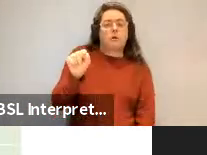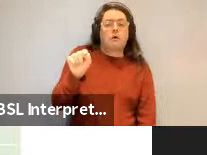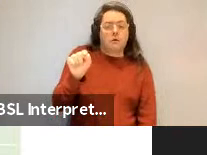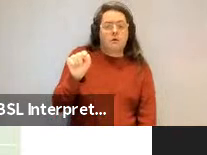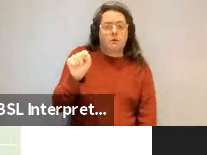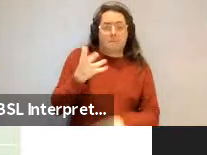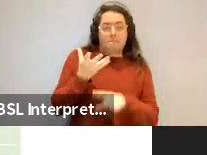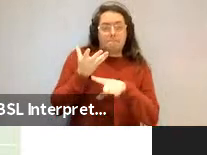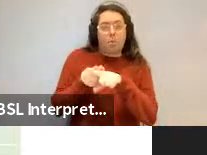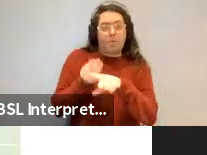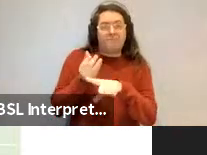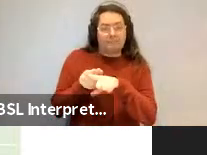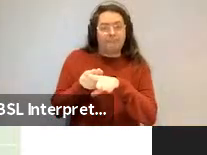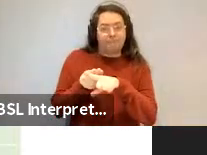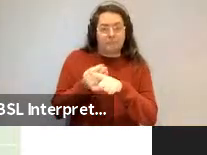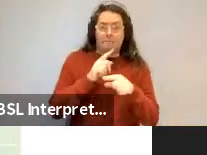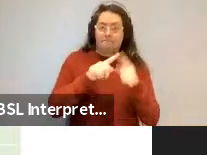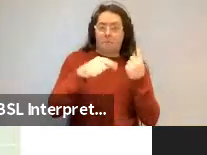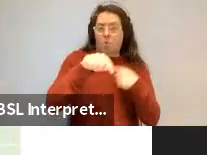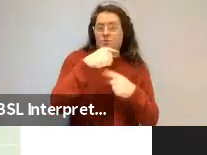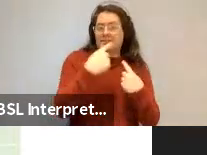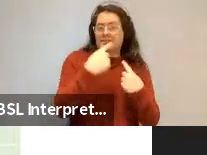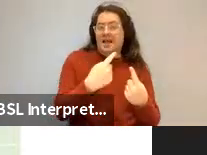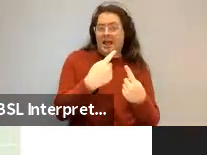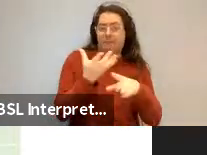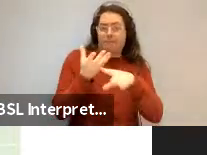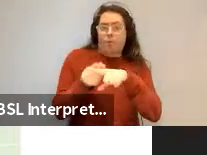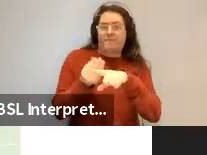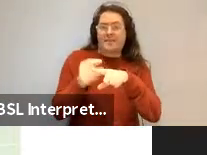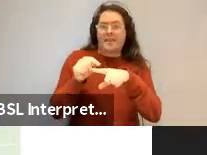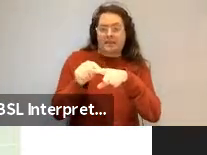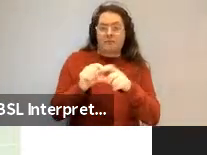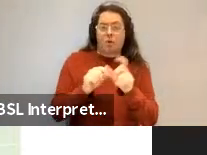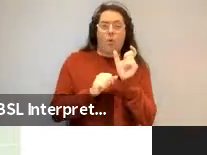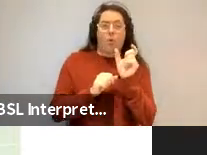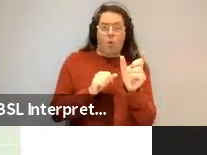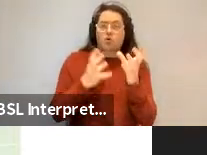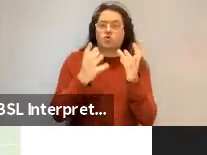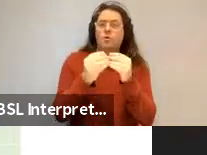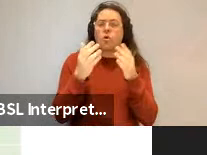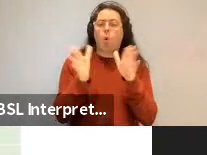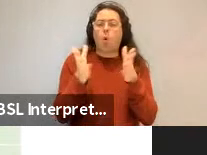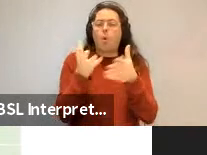the way a lot of us would view them are that morphemes are words with open slots.